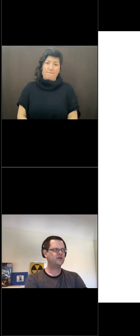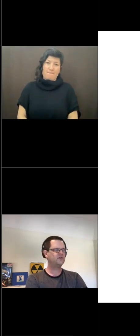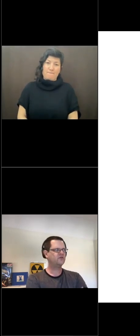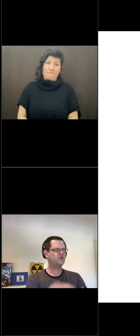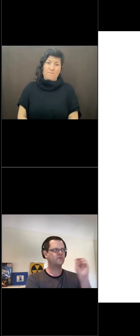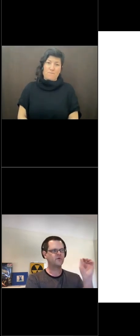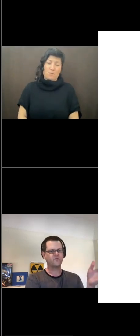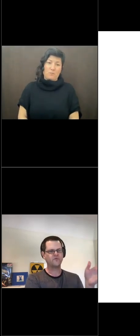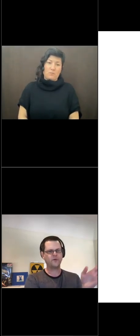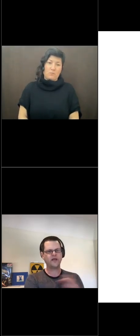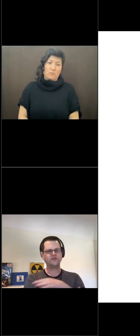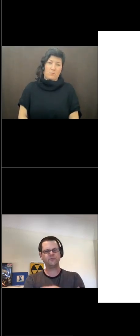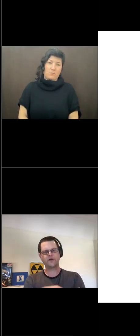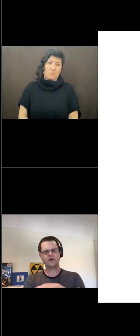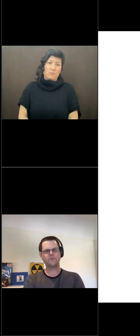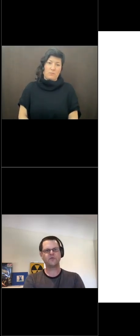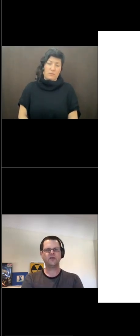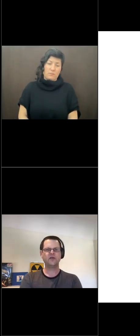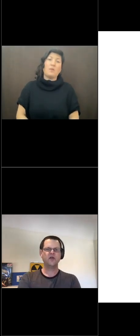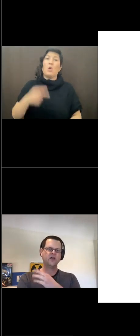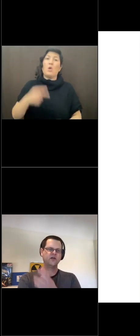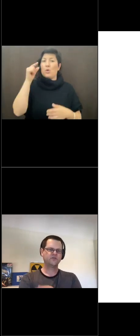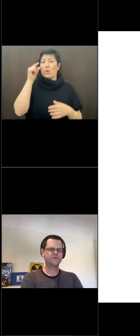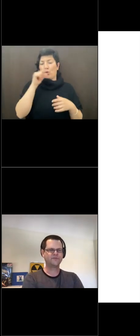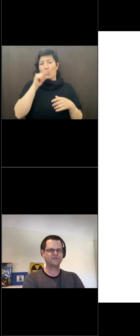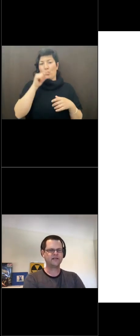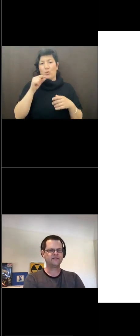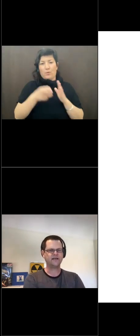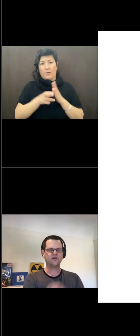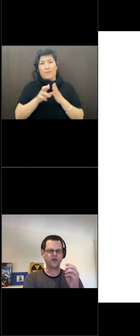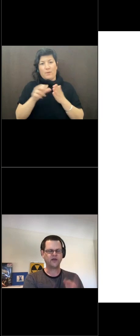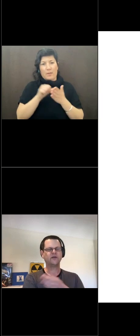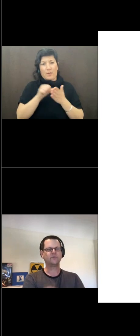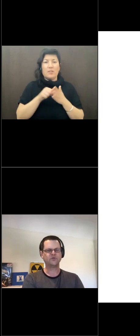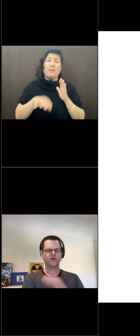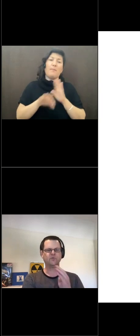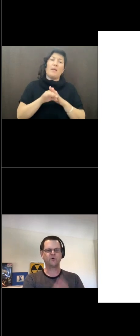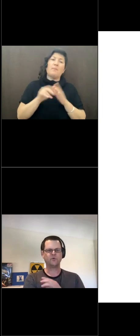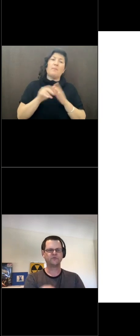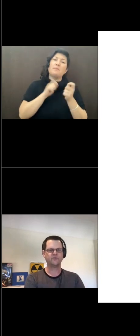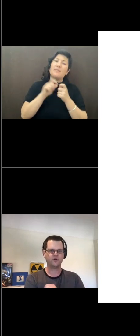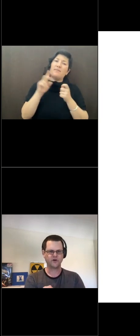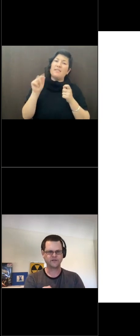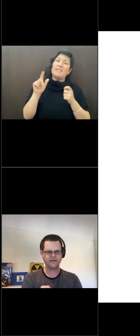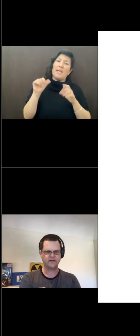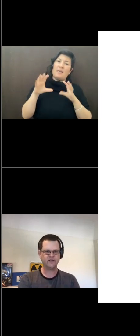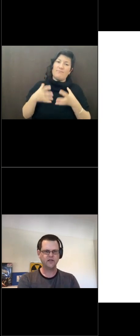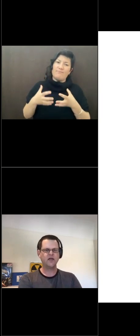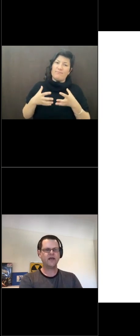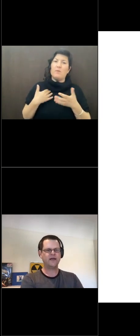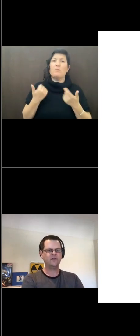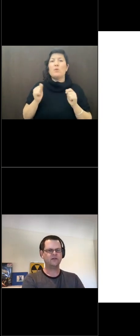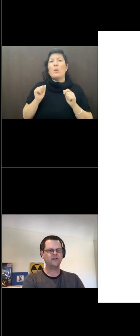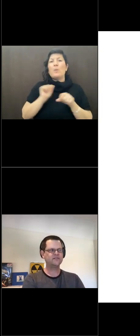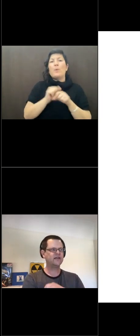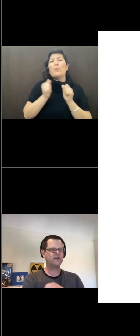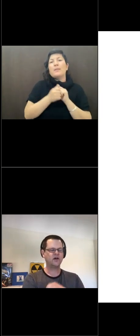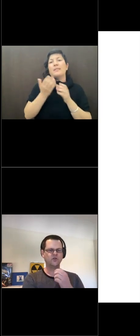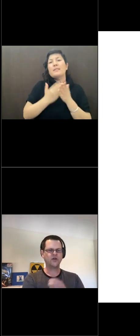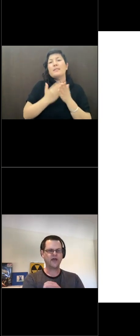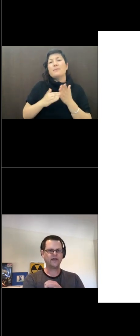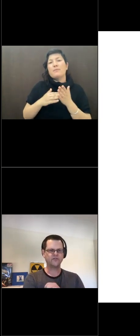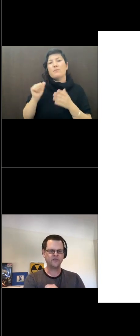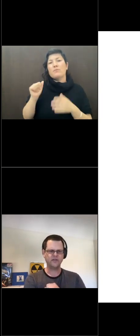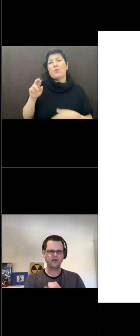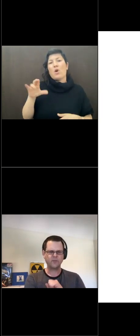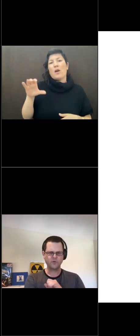And if you go in and you go from the overview page and you pick up the, here's a specific dataset. Okay, I think I'm going to try and work with some of the Arctic data. And let's